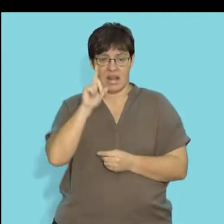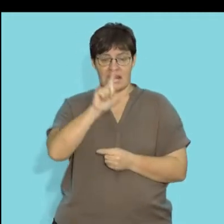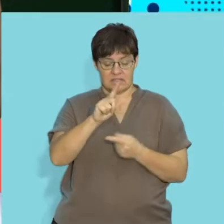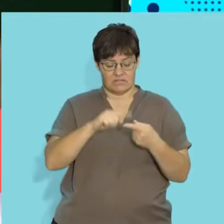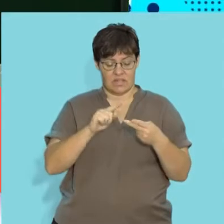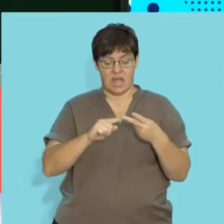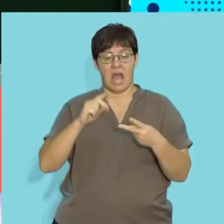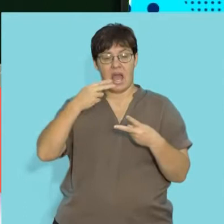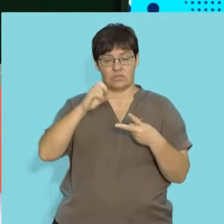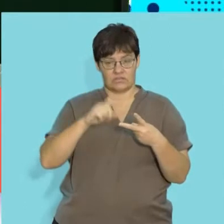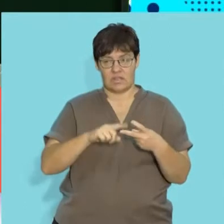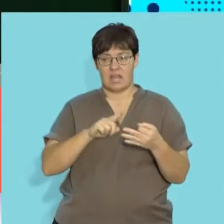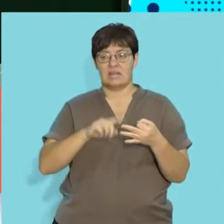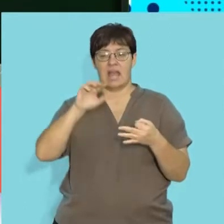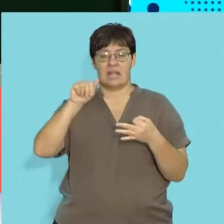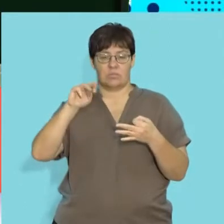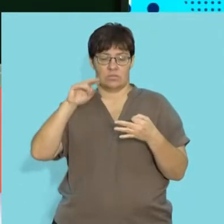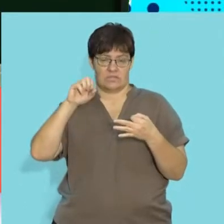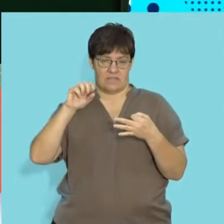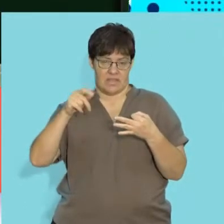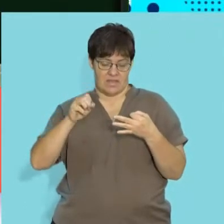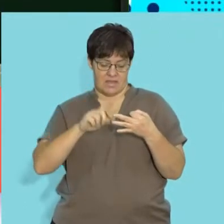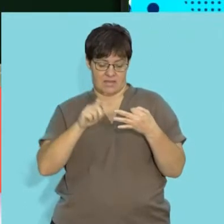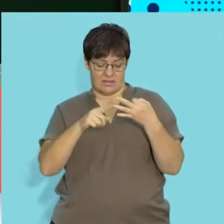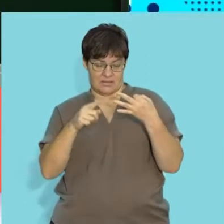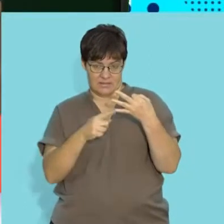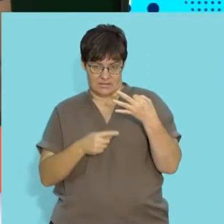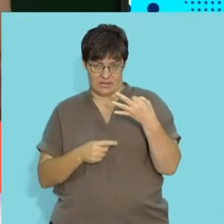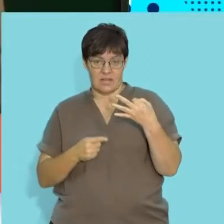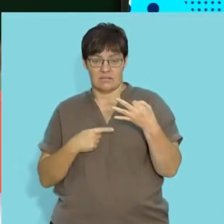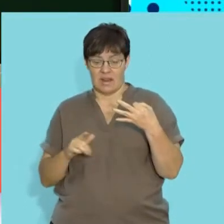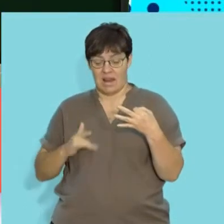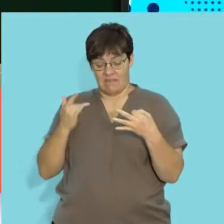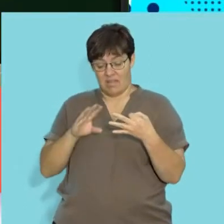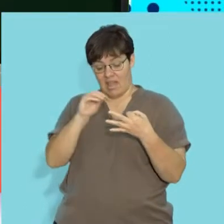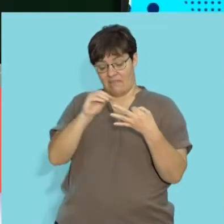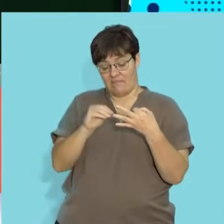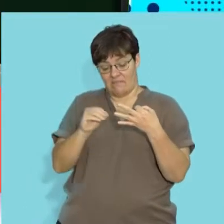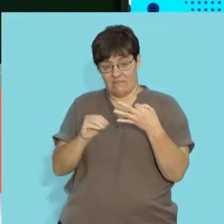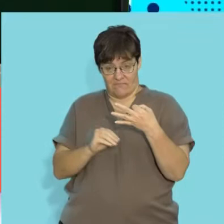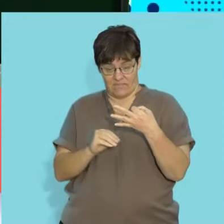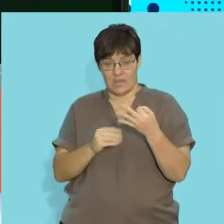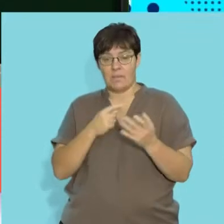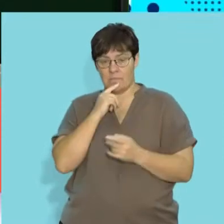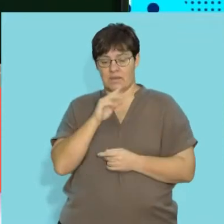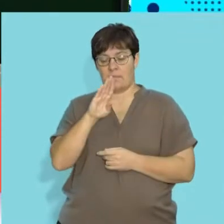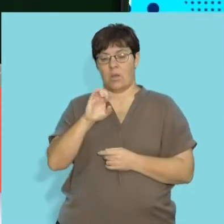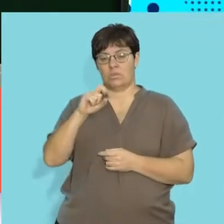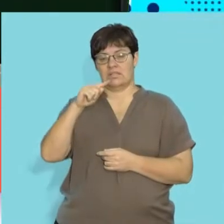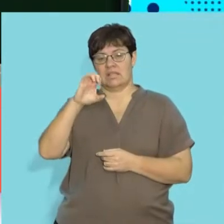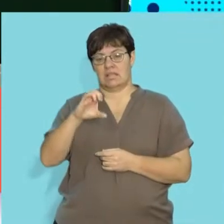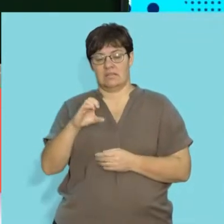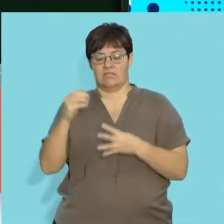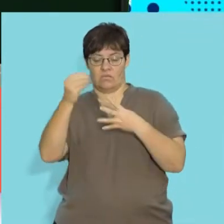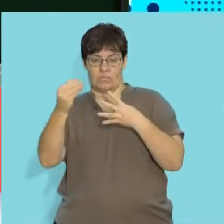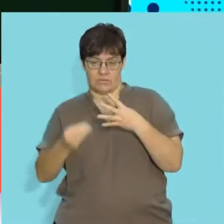lithosphere, the hydrosphere, and the atmosphere. And those living components that inhabit these three areas are referred to as the biotic